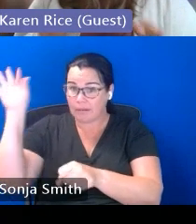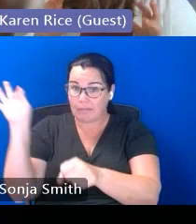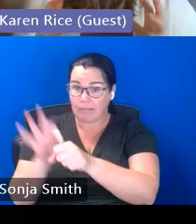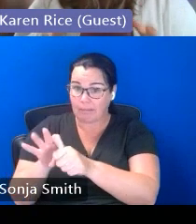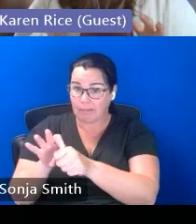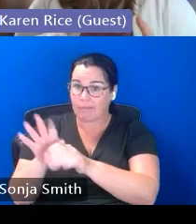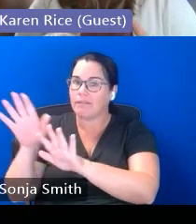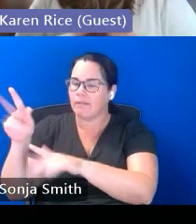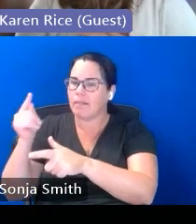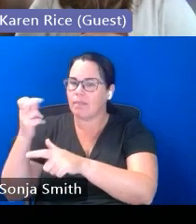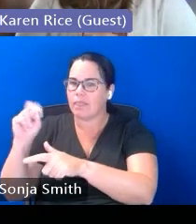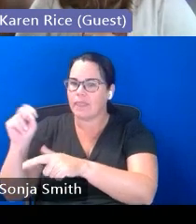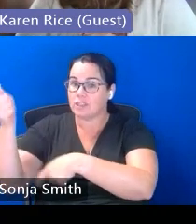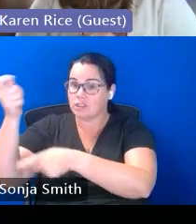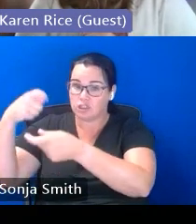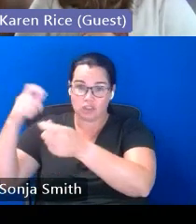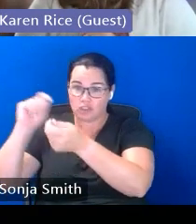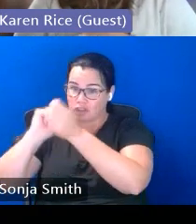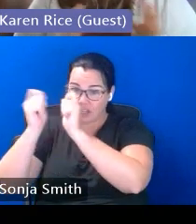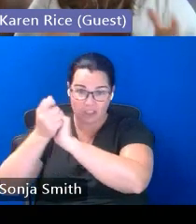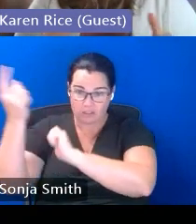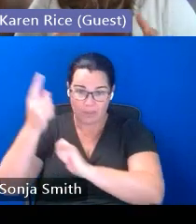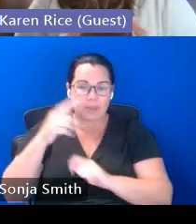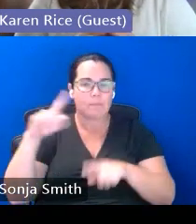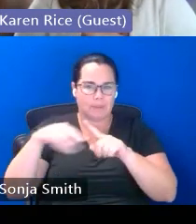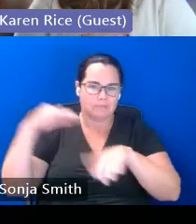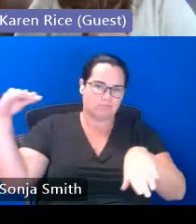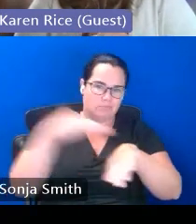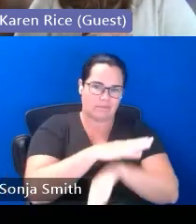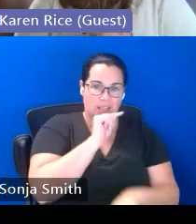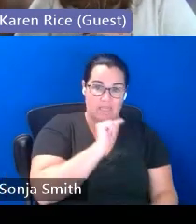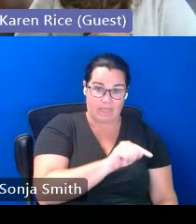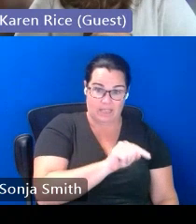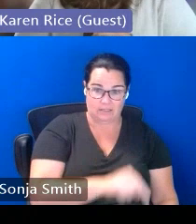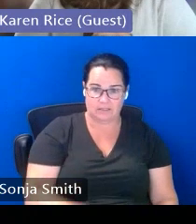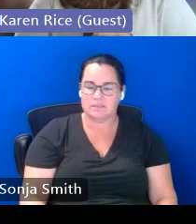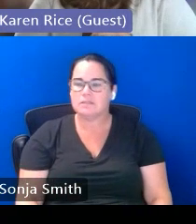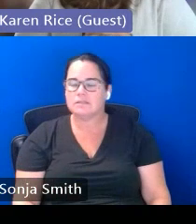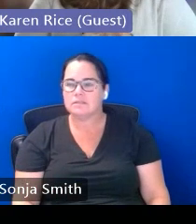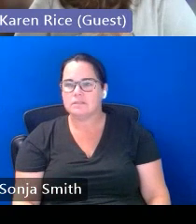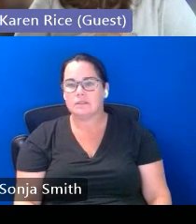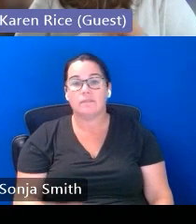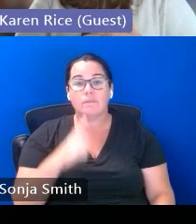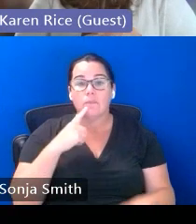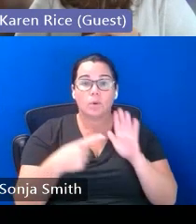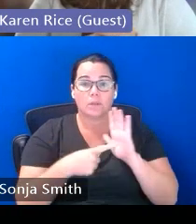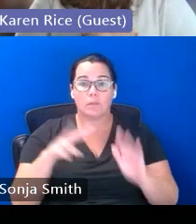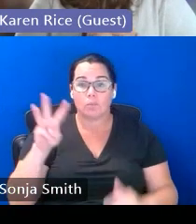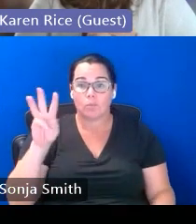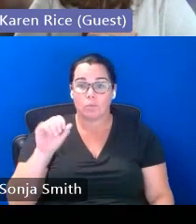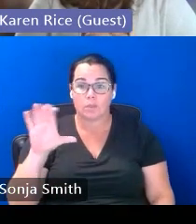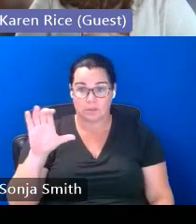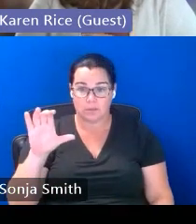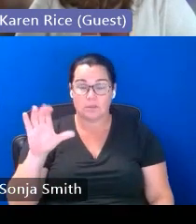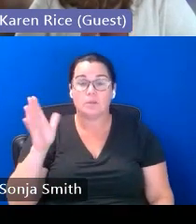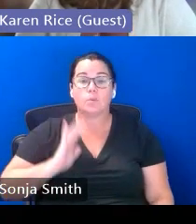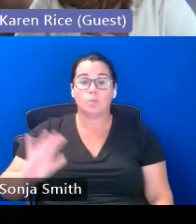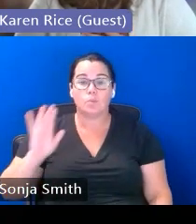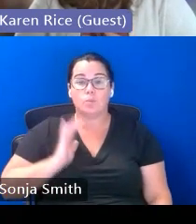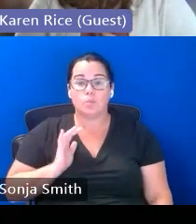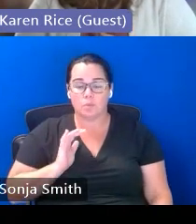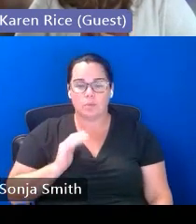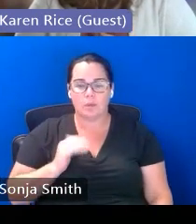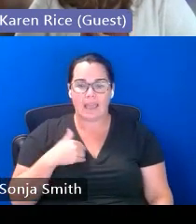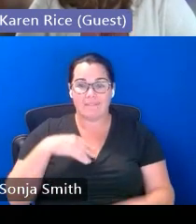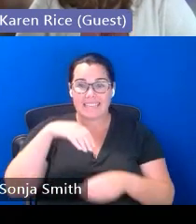this information could change based on that um and just to give you an example wisconsin um used to do in-state